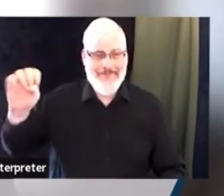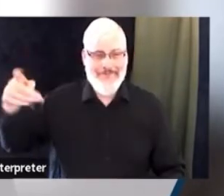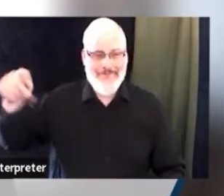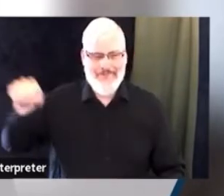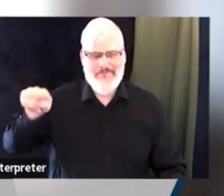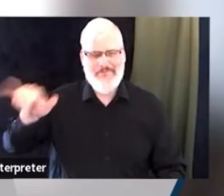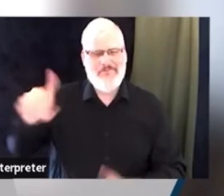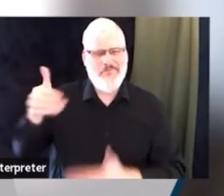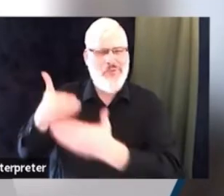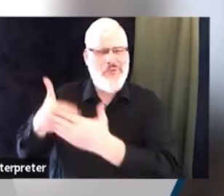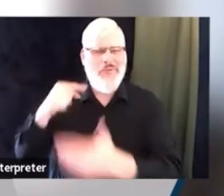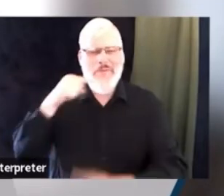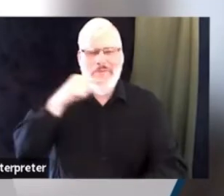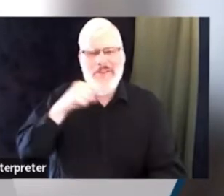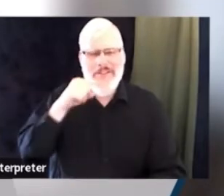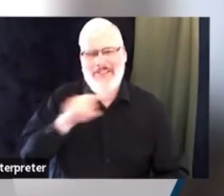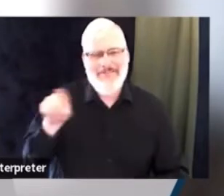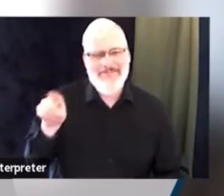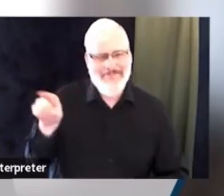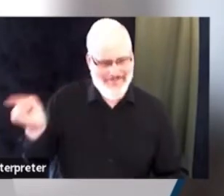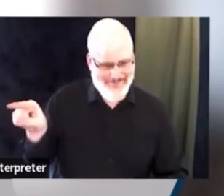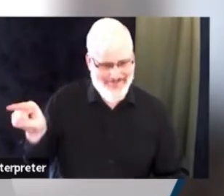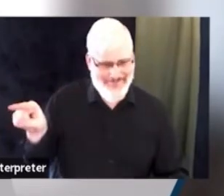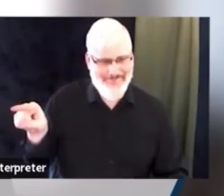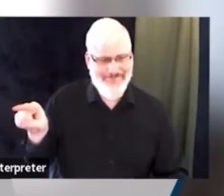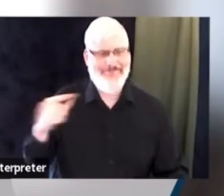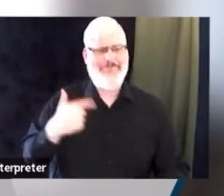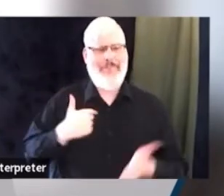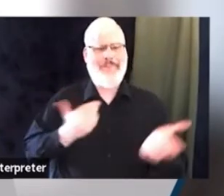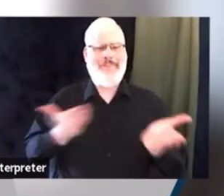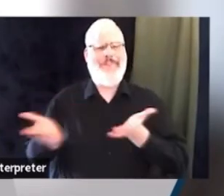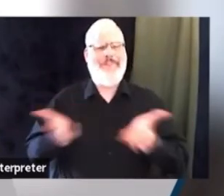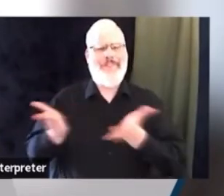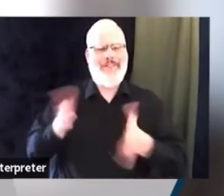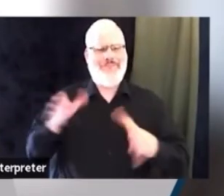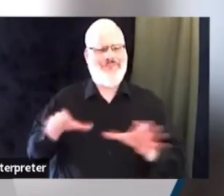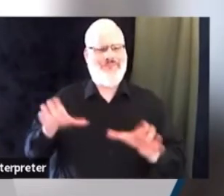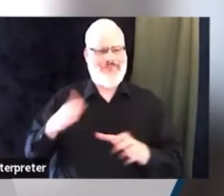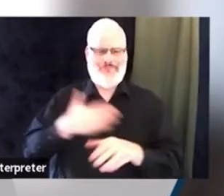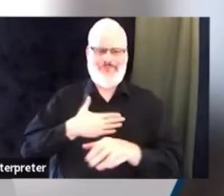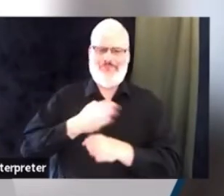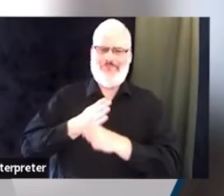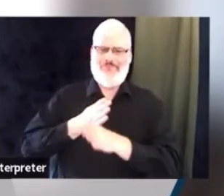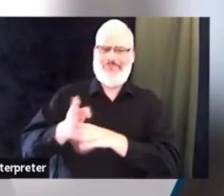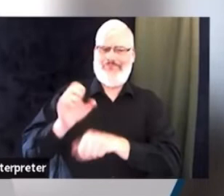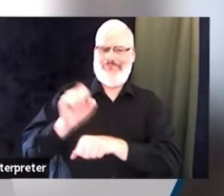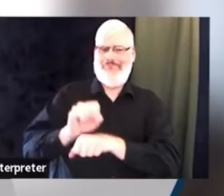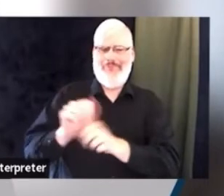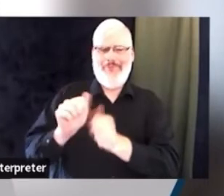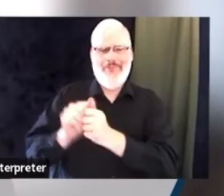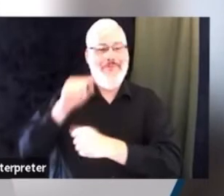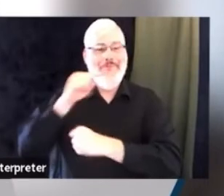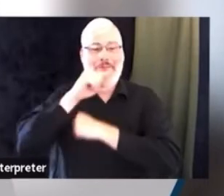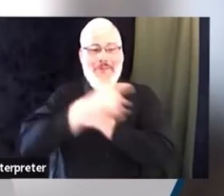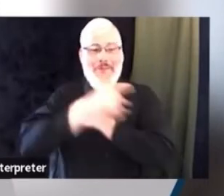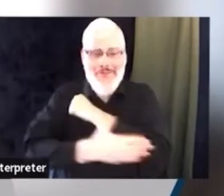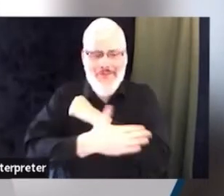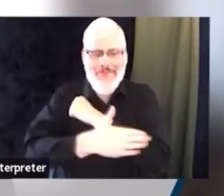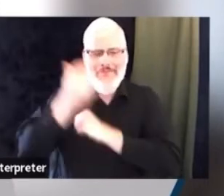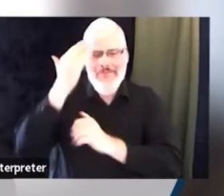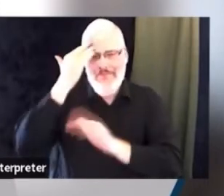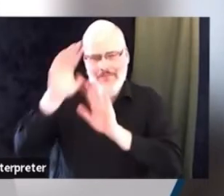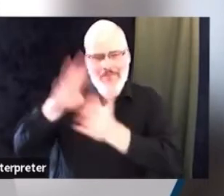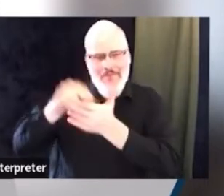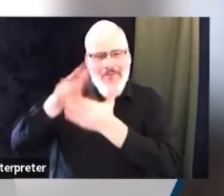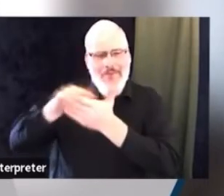that opportunity to operate in the Milwaukee County system. And then thereafter, I have been with the Madison Fire Department since 1999.